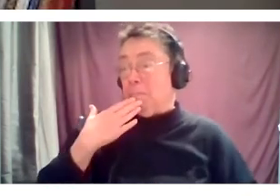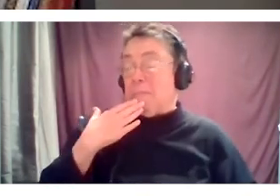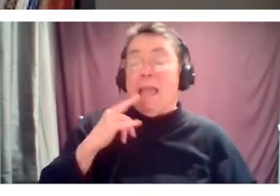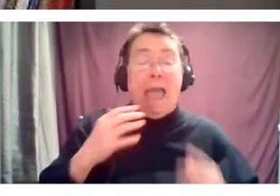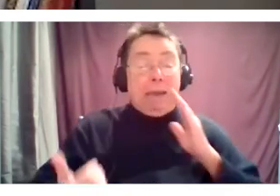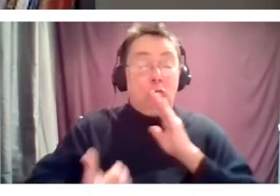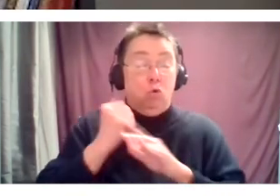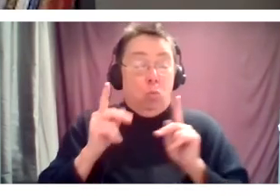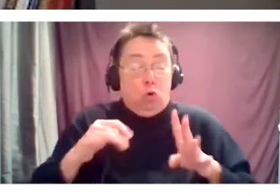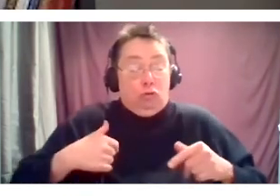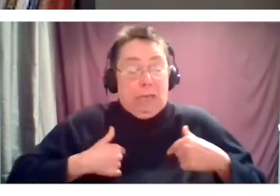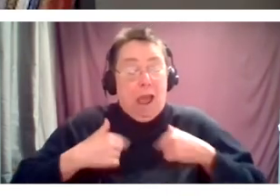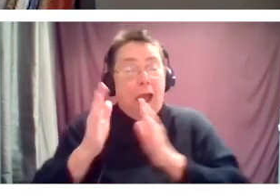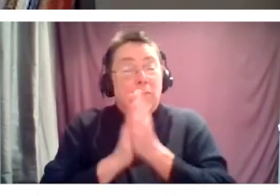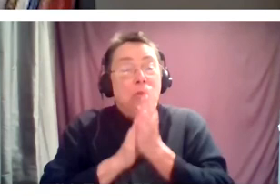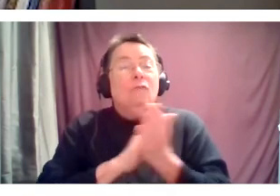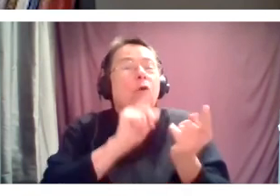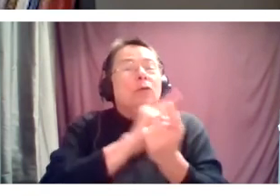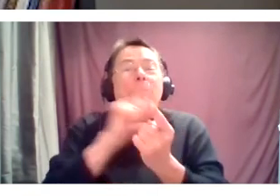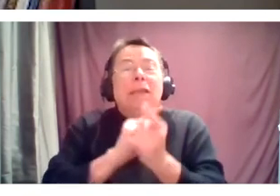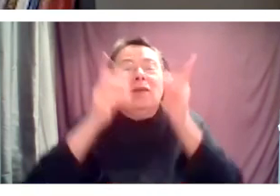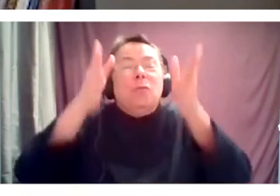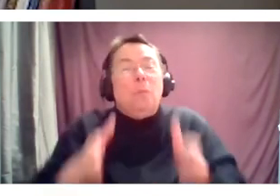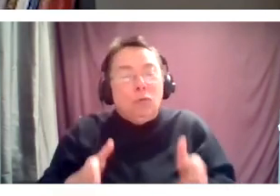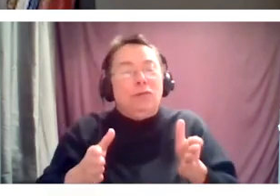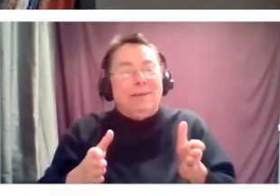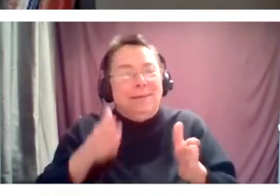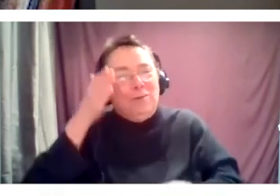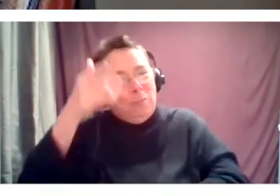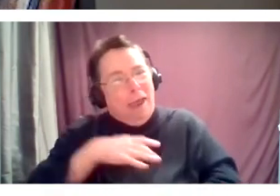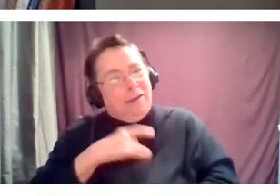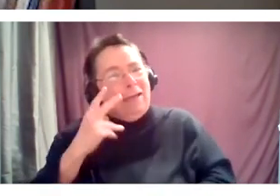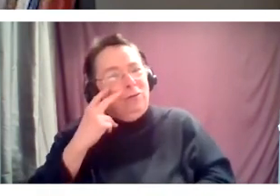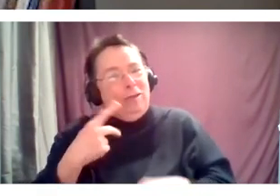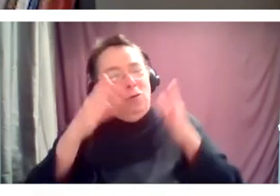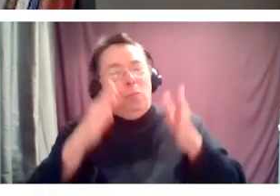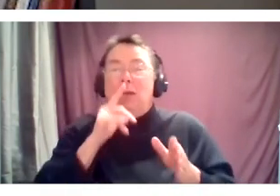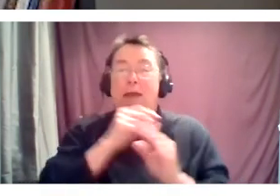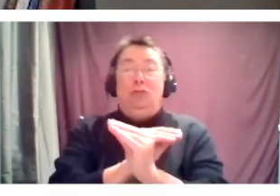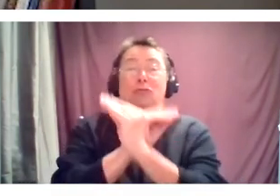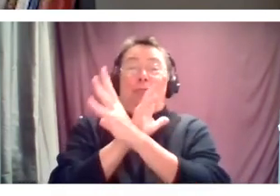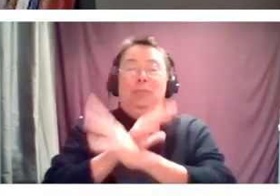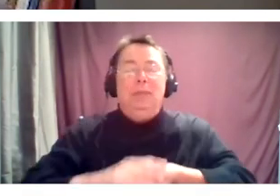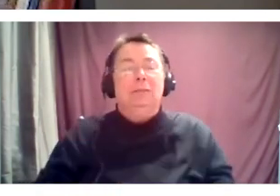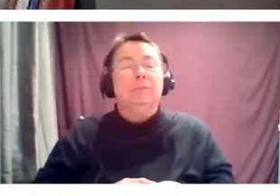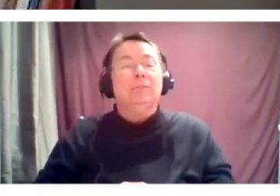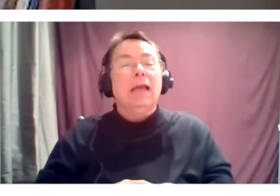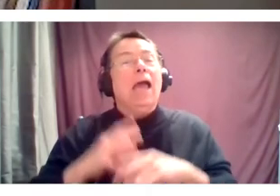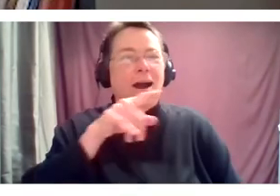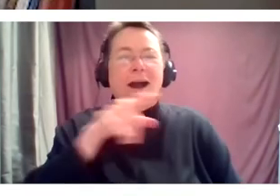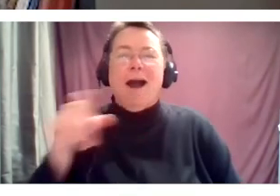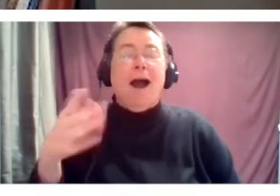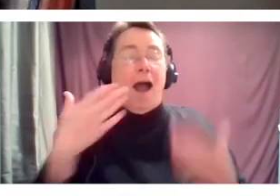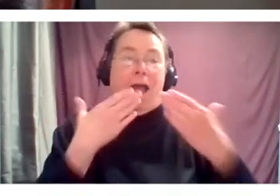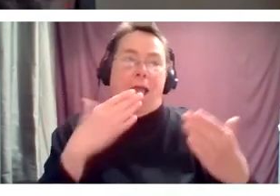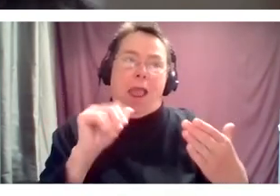looking forward to meeting many of you in person someday in the future and not just over Zoom. With that, I'd like to invite Phil Jones back into the space